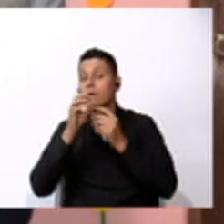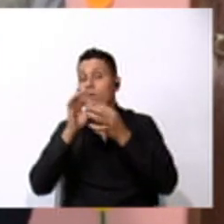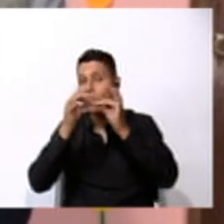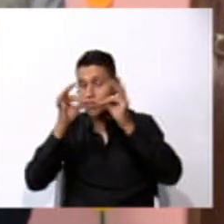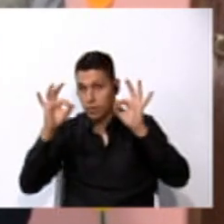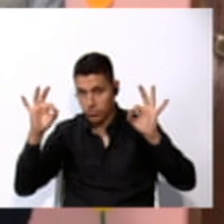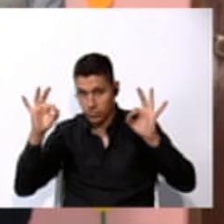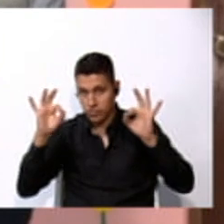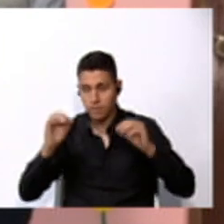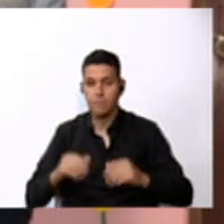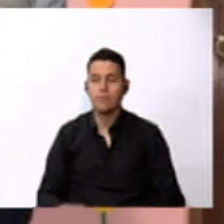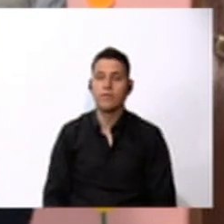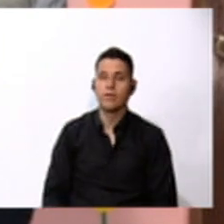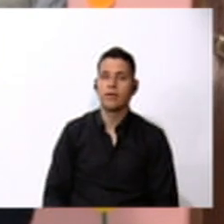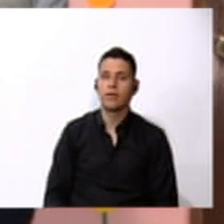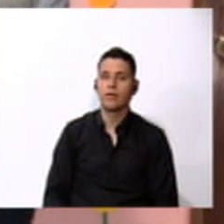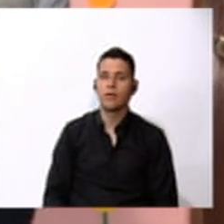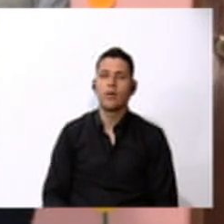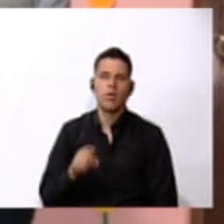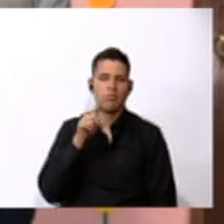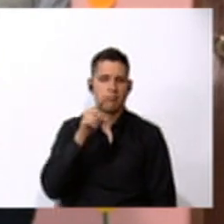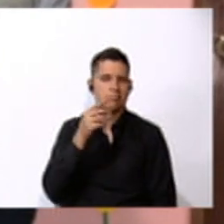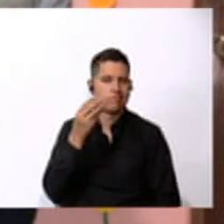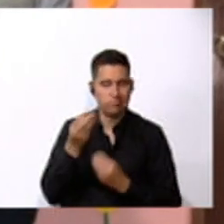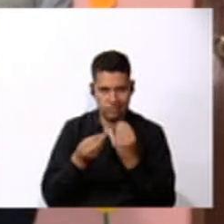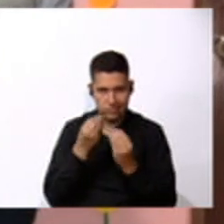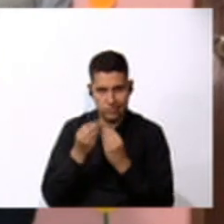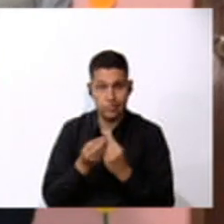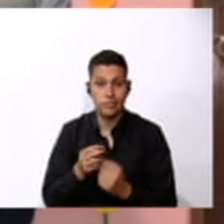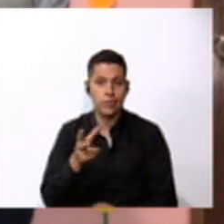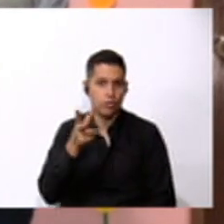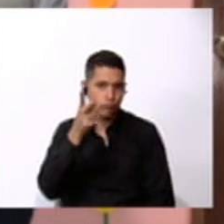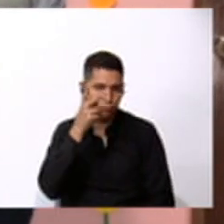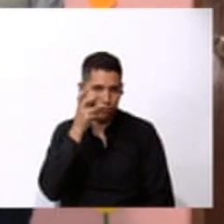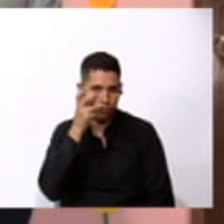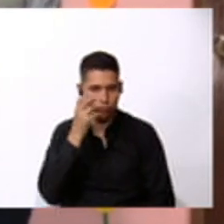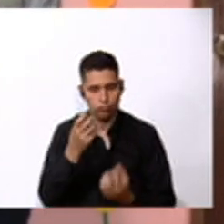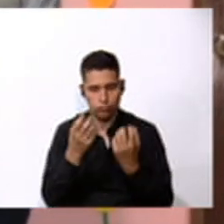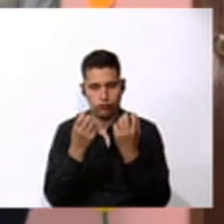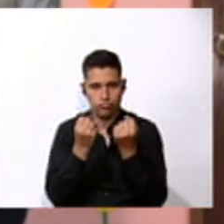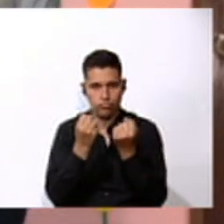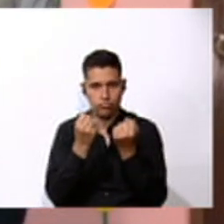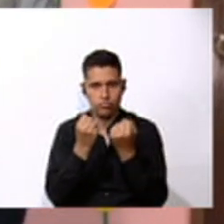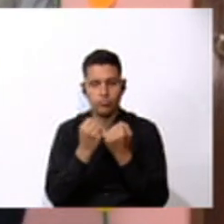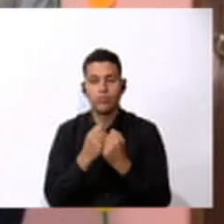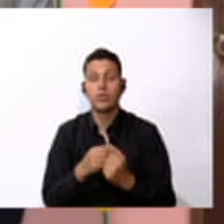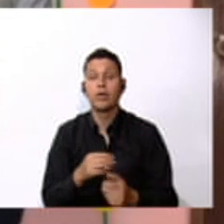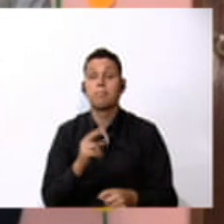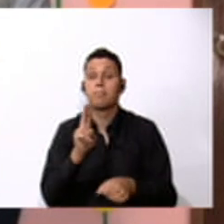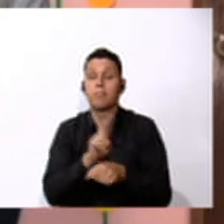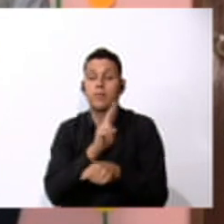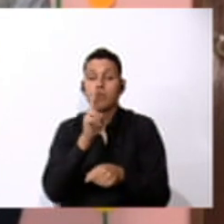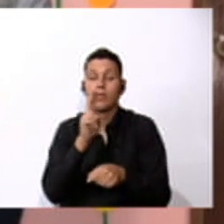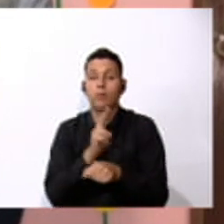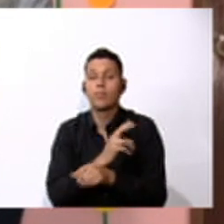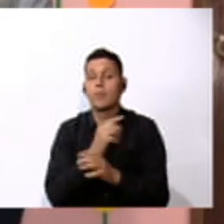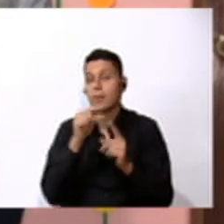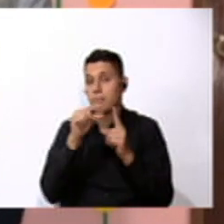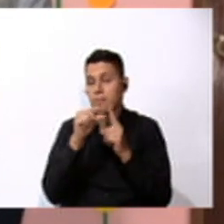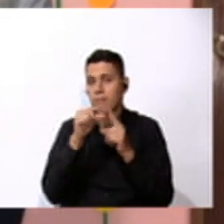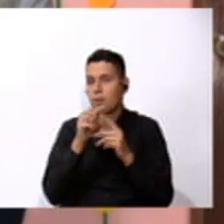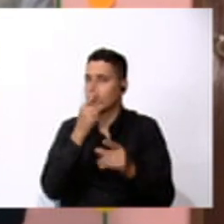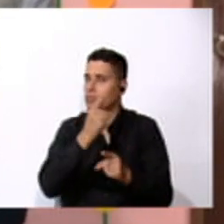oraciones. You are going to listen if the preposition is correct.